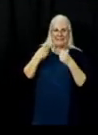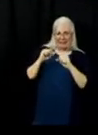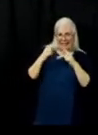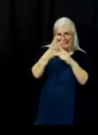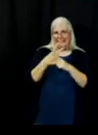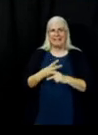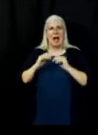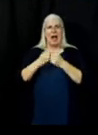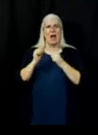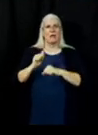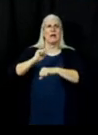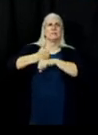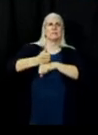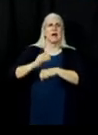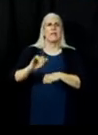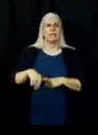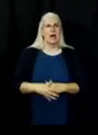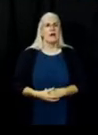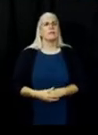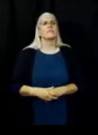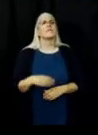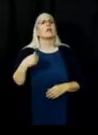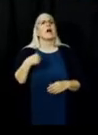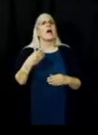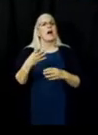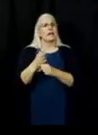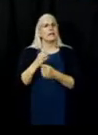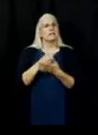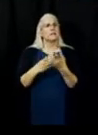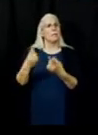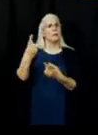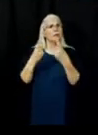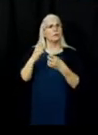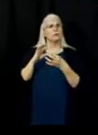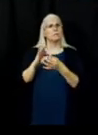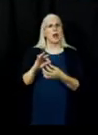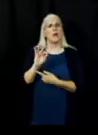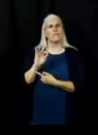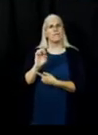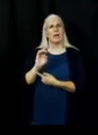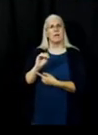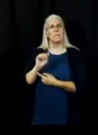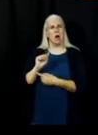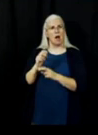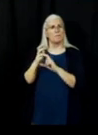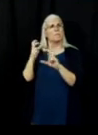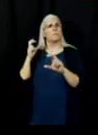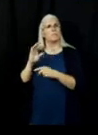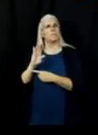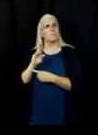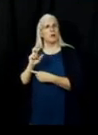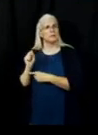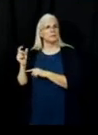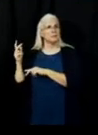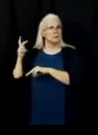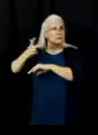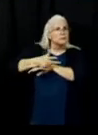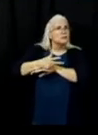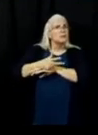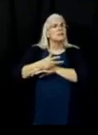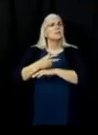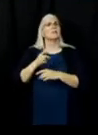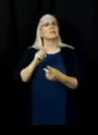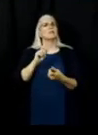I've received some questions about FEMA buses that have been seen in Plumas County, specifically in the Gray Eagle